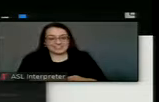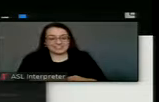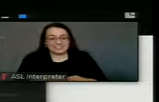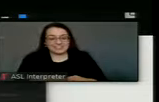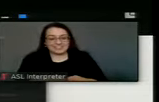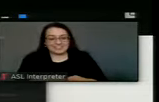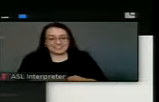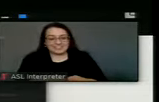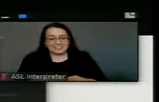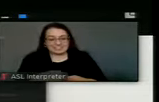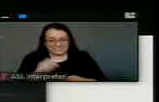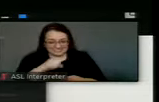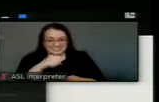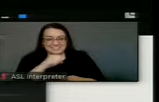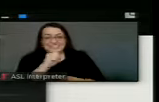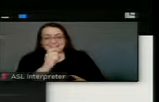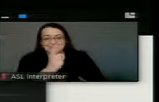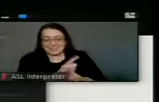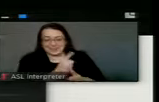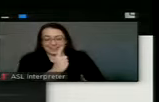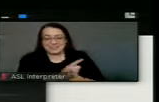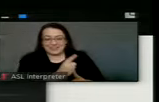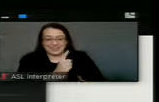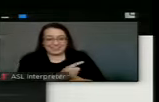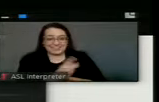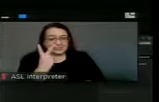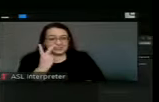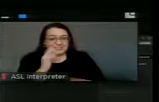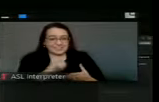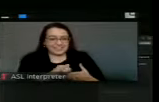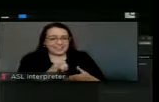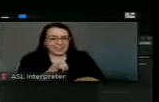There you go. Hey, can you see that?